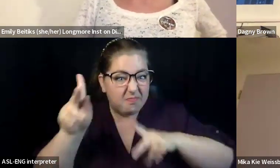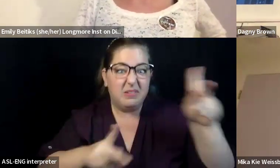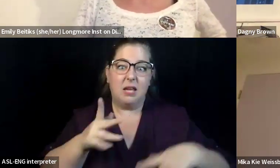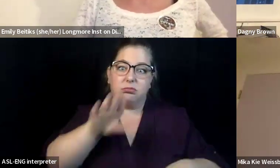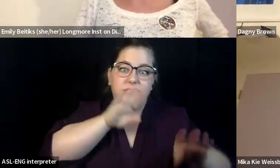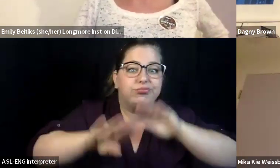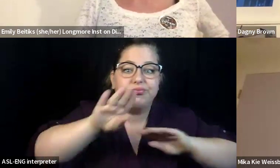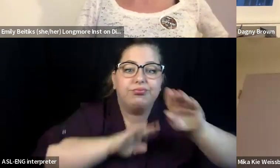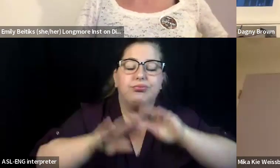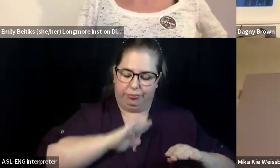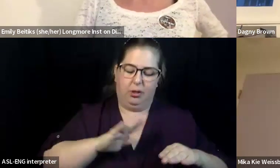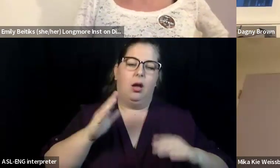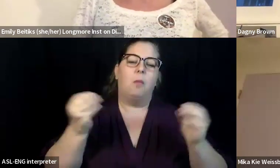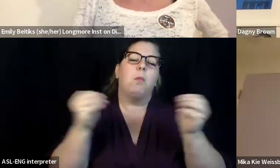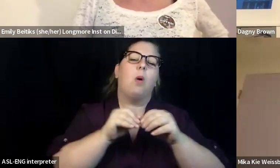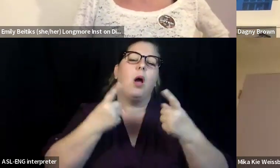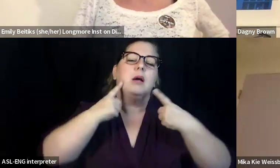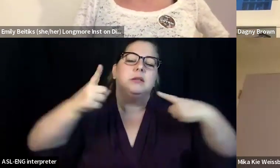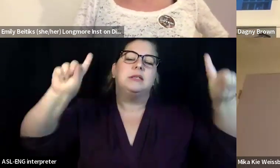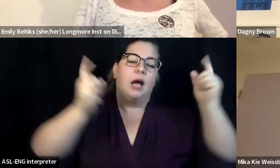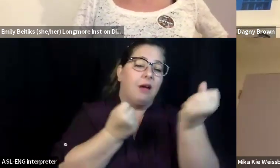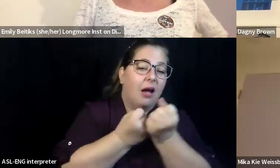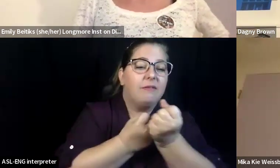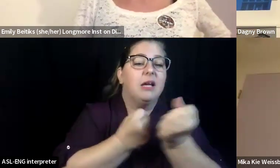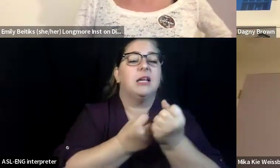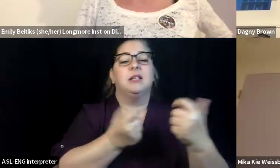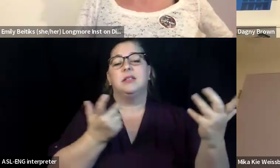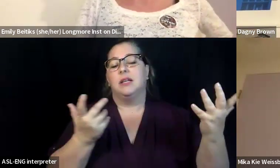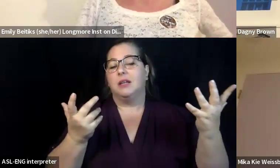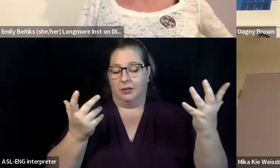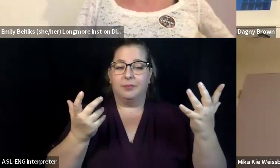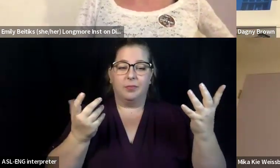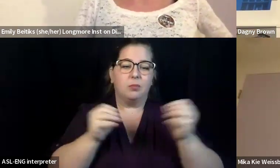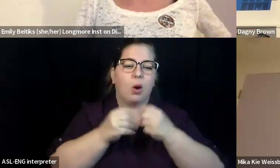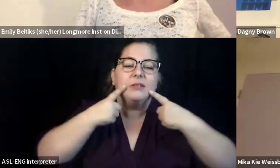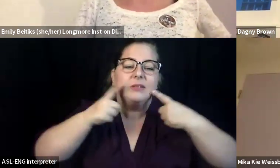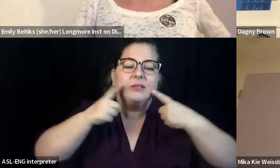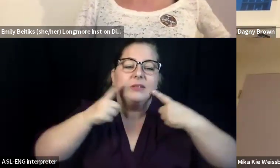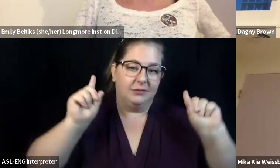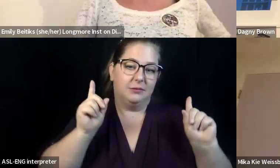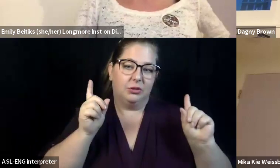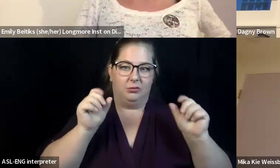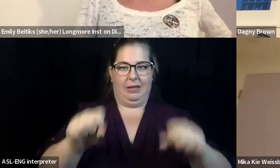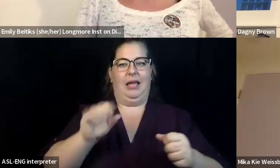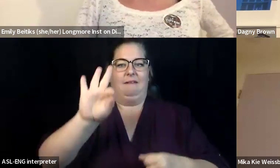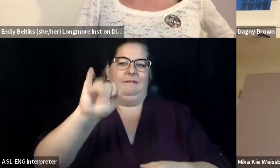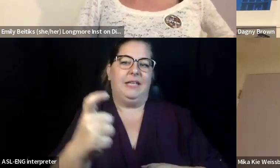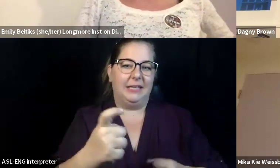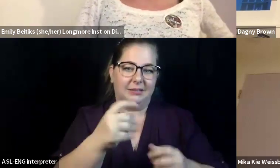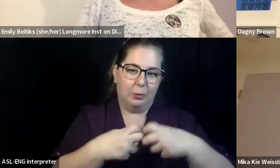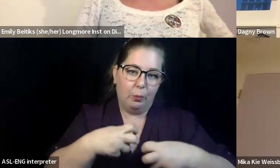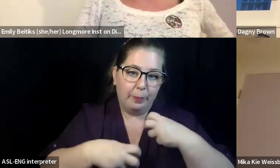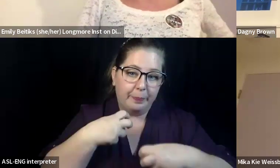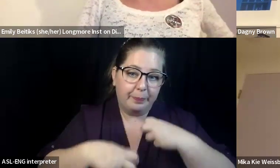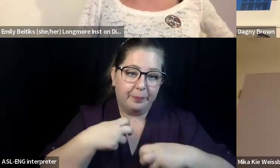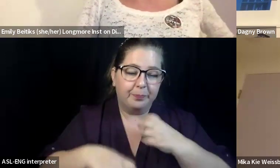think it's part of the, you know, I hesitate to make, hesitate to make commitments on the spot, but like our, our hope of the type of